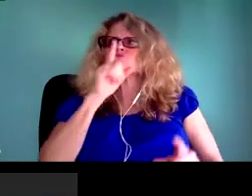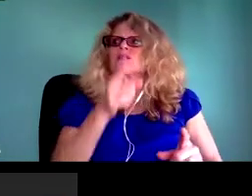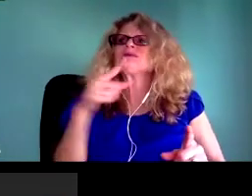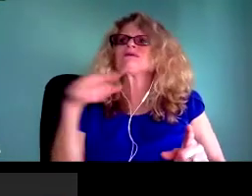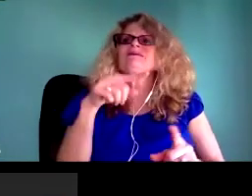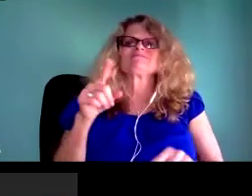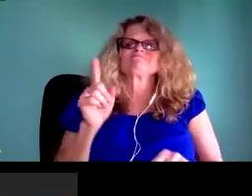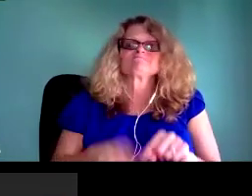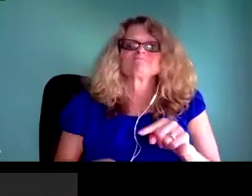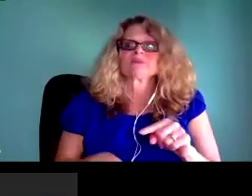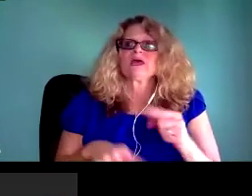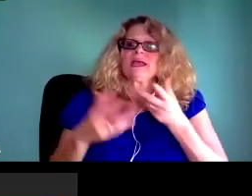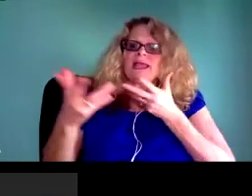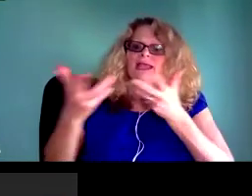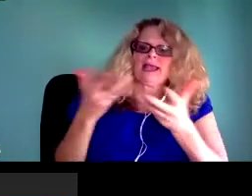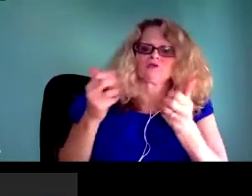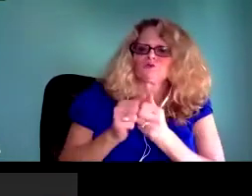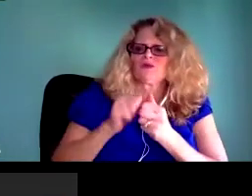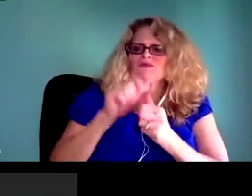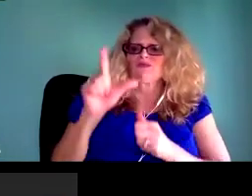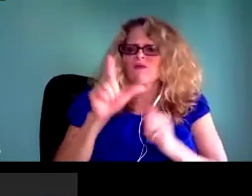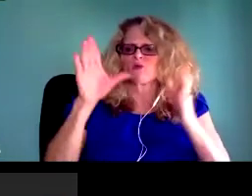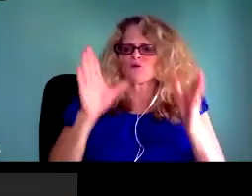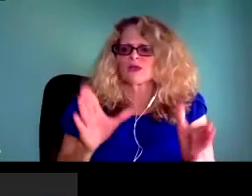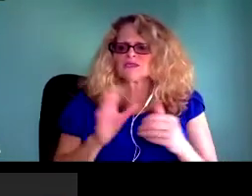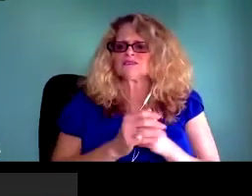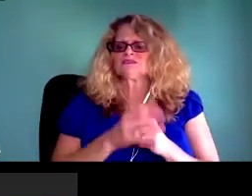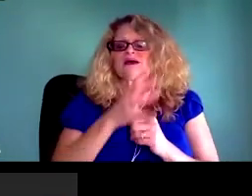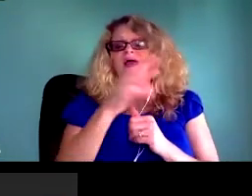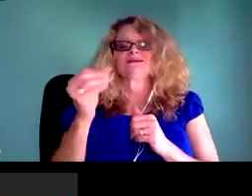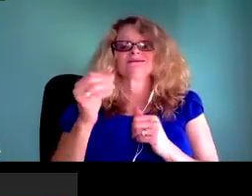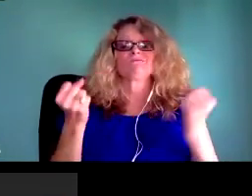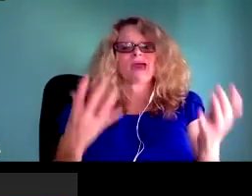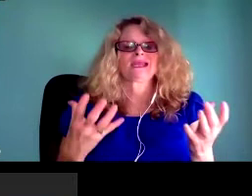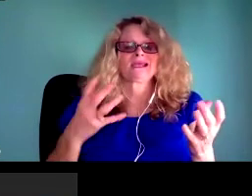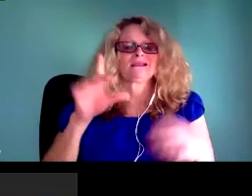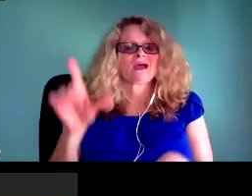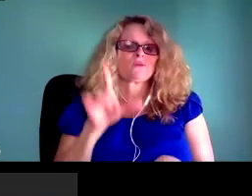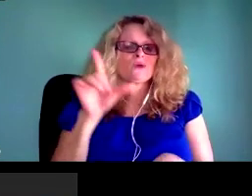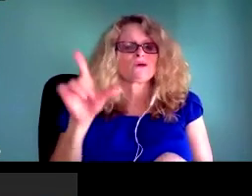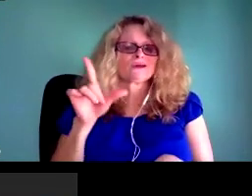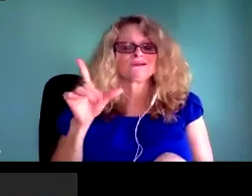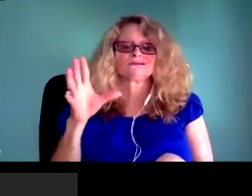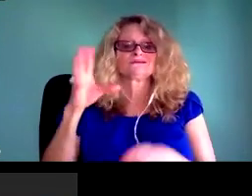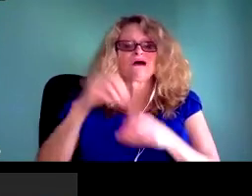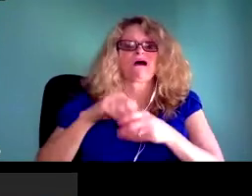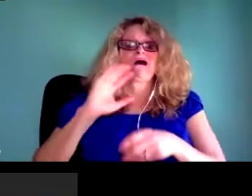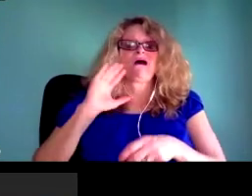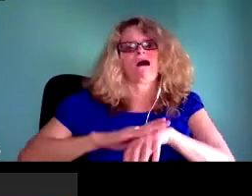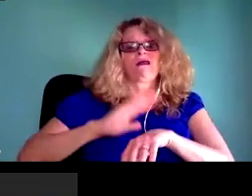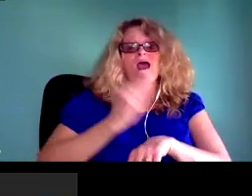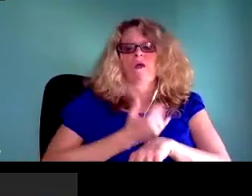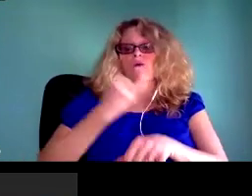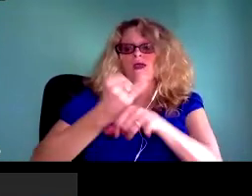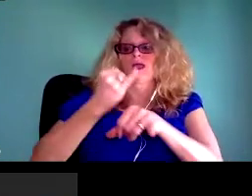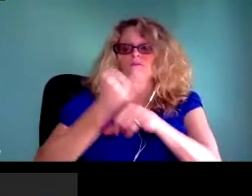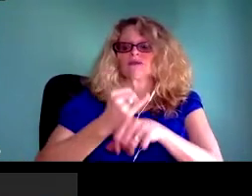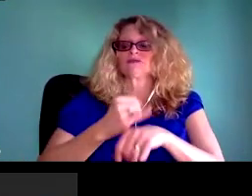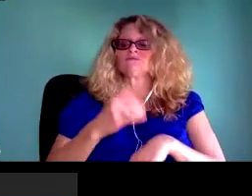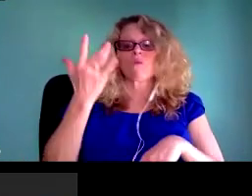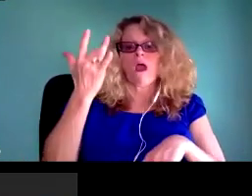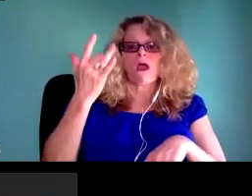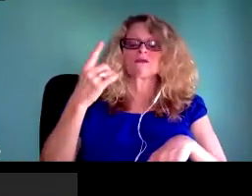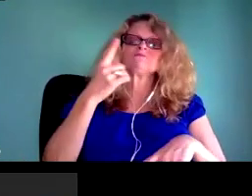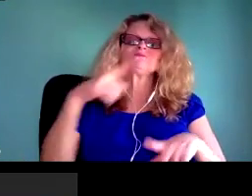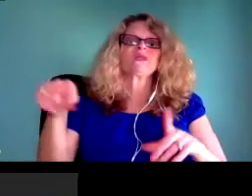so incredibly dangerous on a number for a number of reasons, and so I want to talk about and